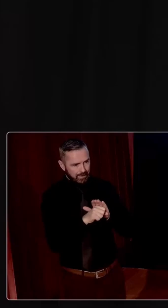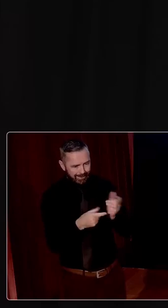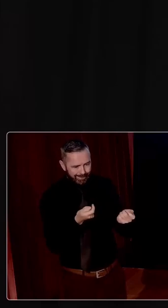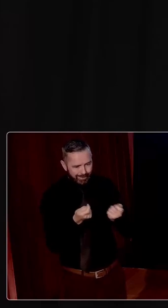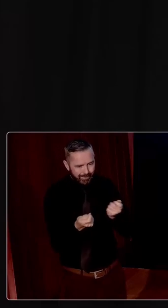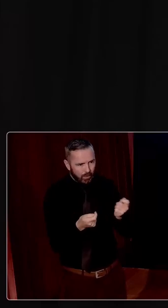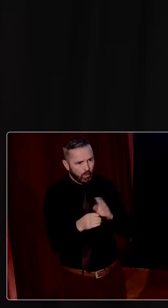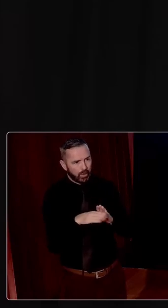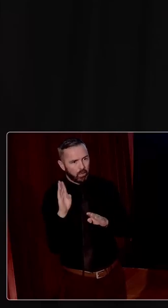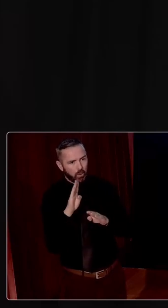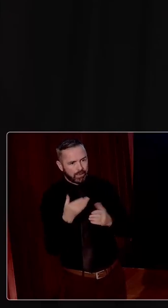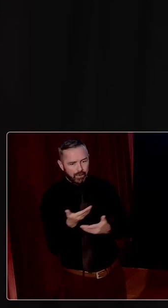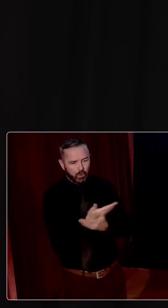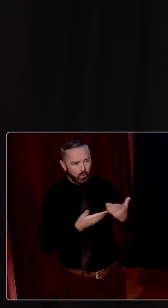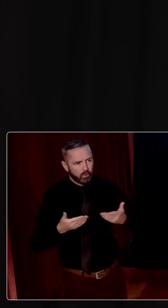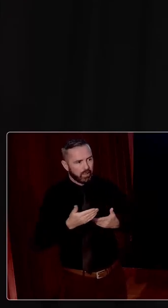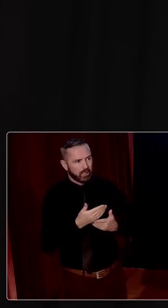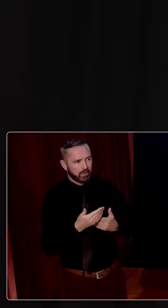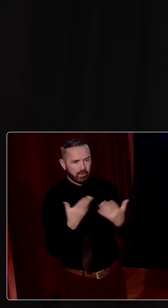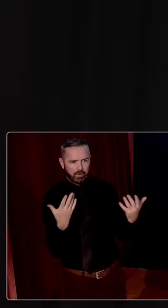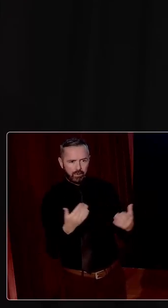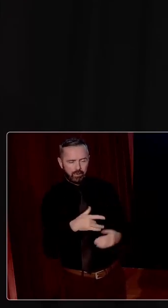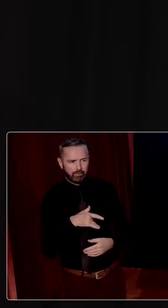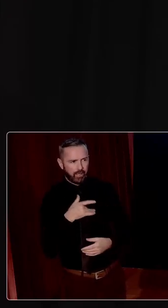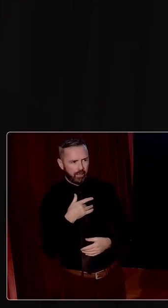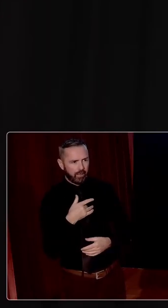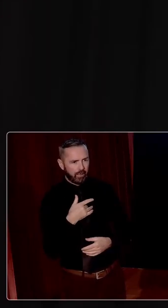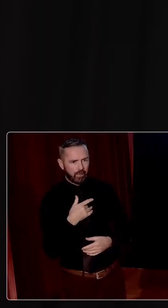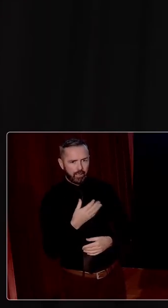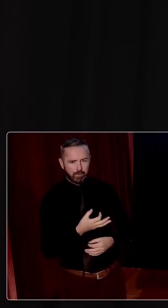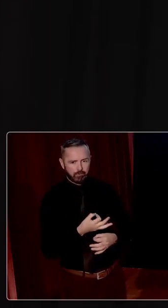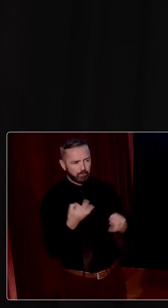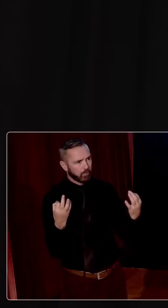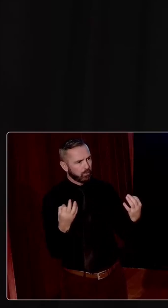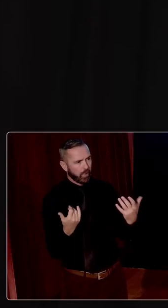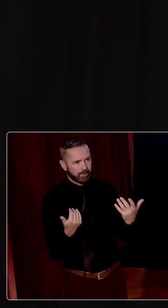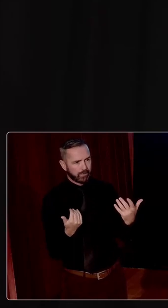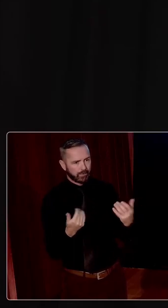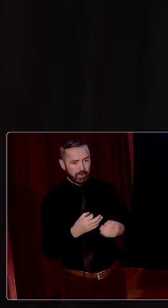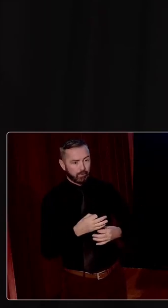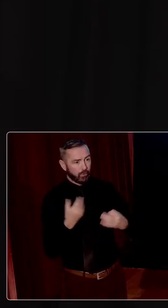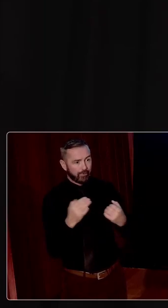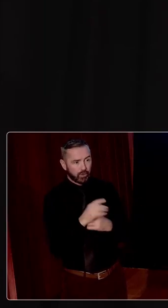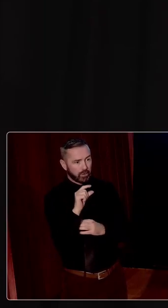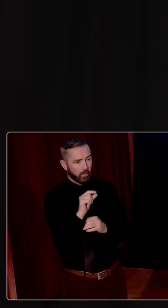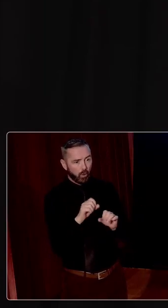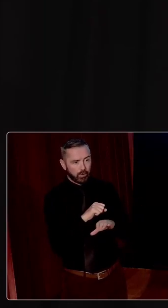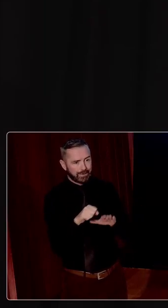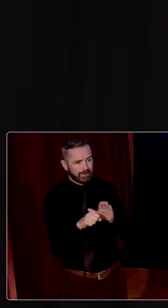handled the Brexit negotiations is a test case, it's textbook in small state diplomacy.